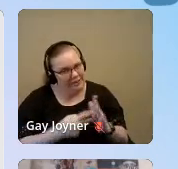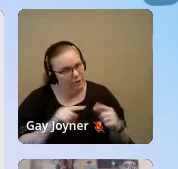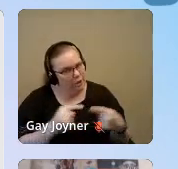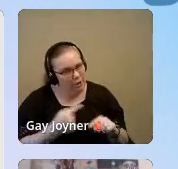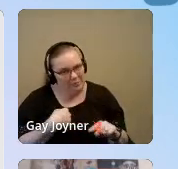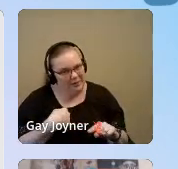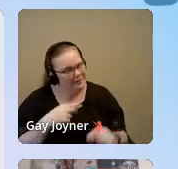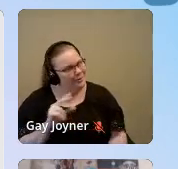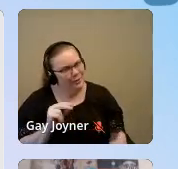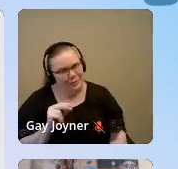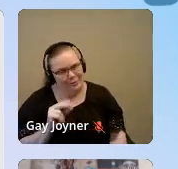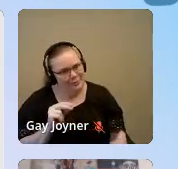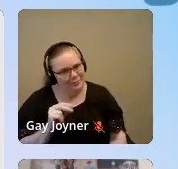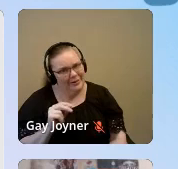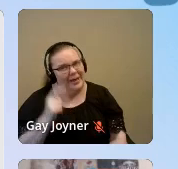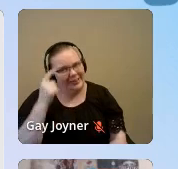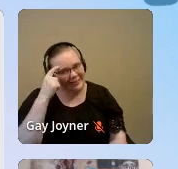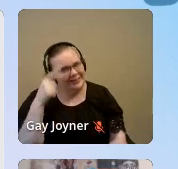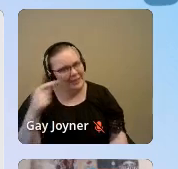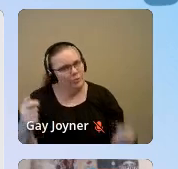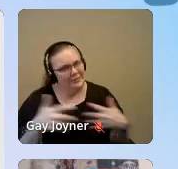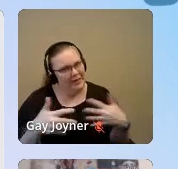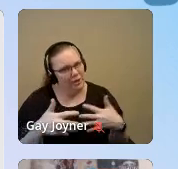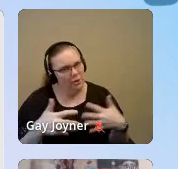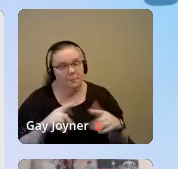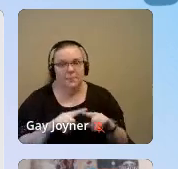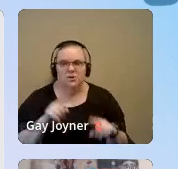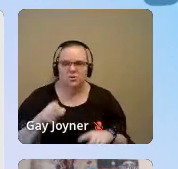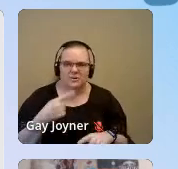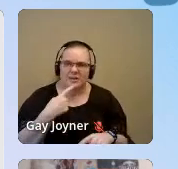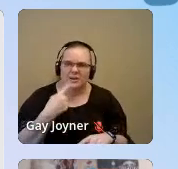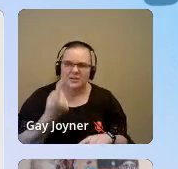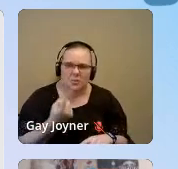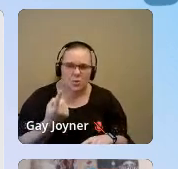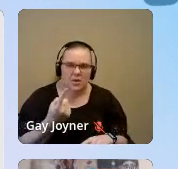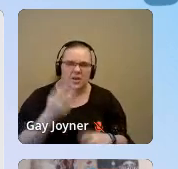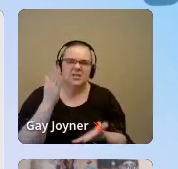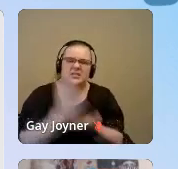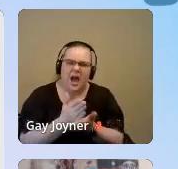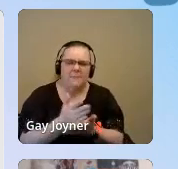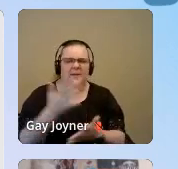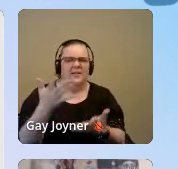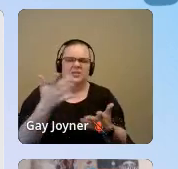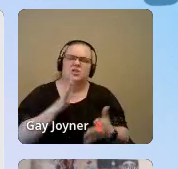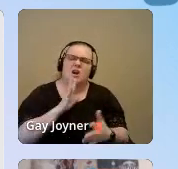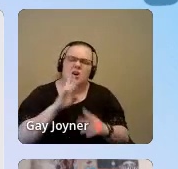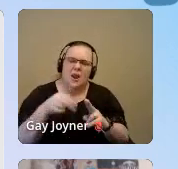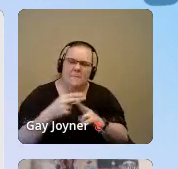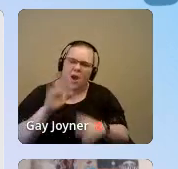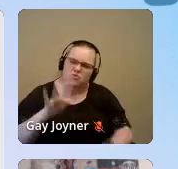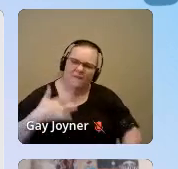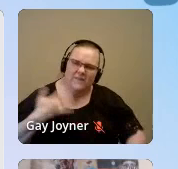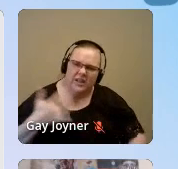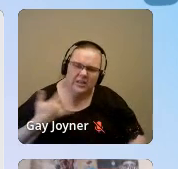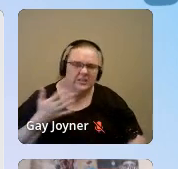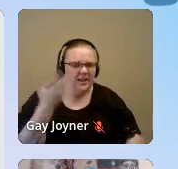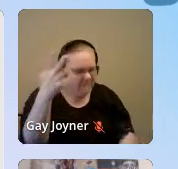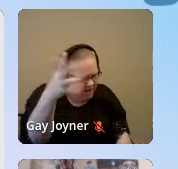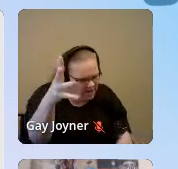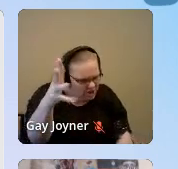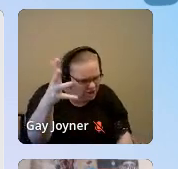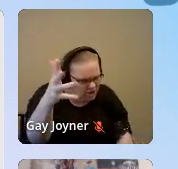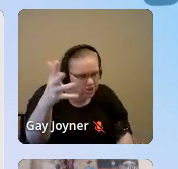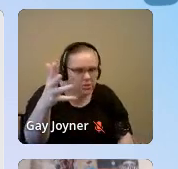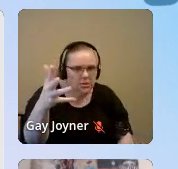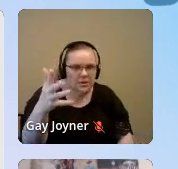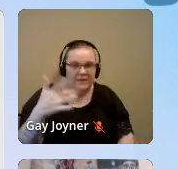were really scared. But when you tell someone to stop talking about what they're feeling, it doesn't mean that feeling goes away. Instead,